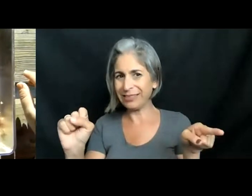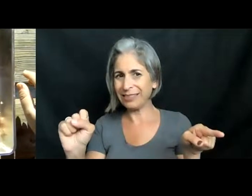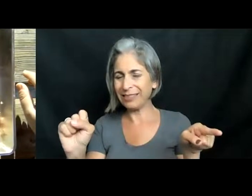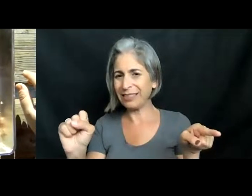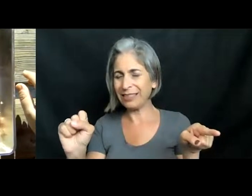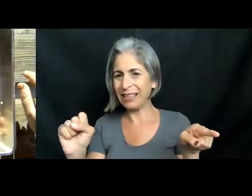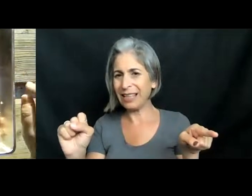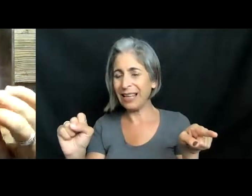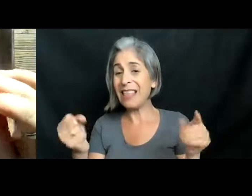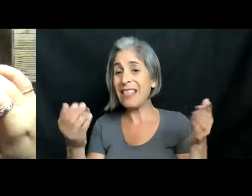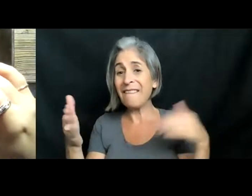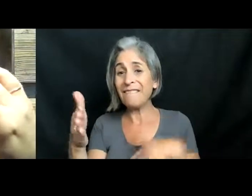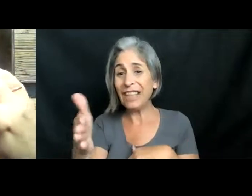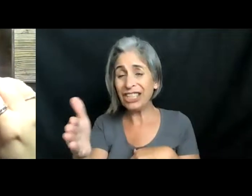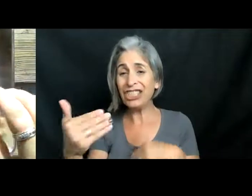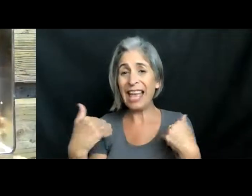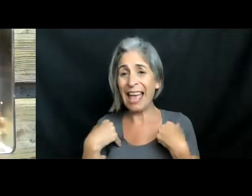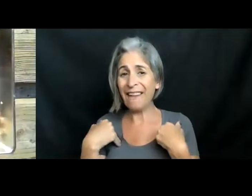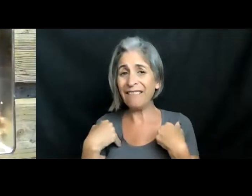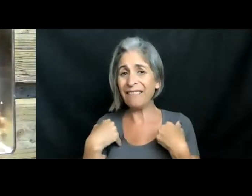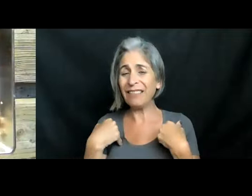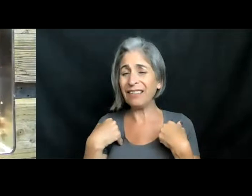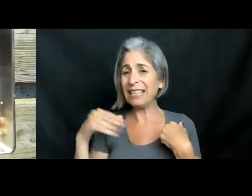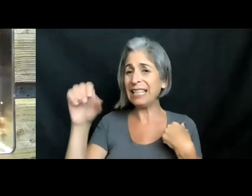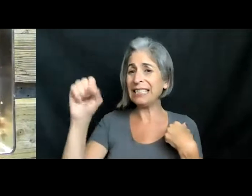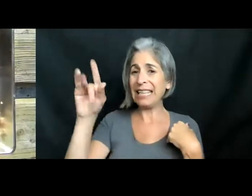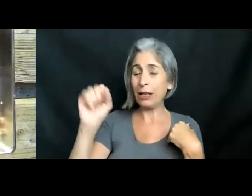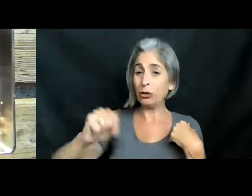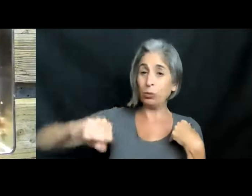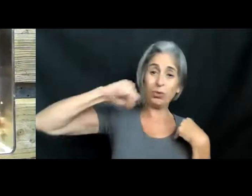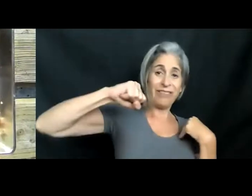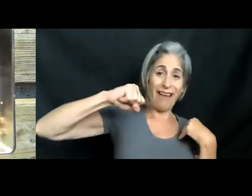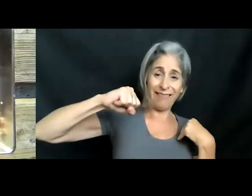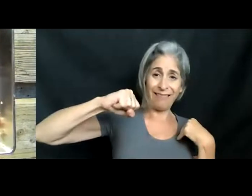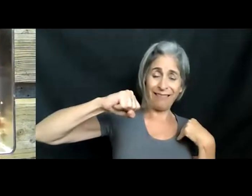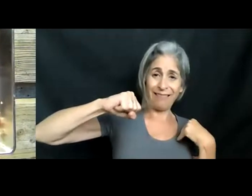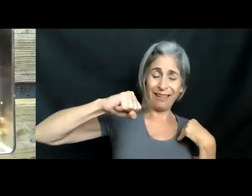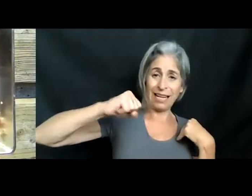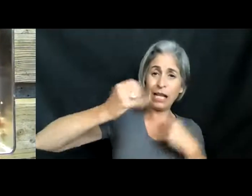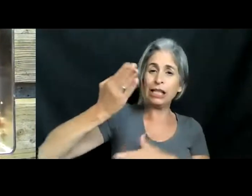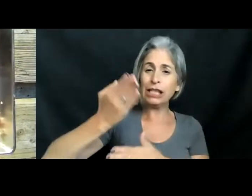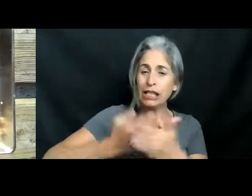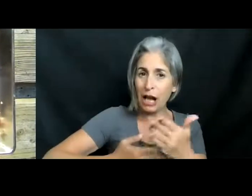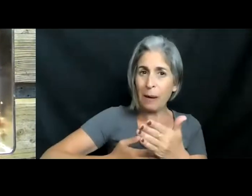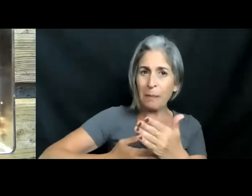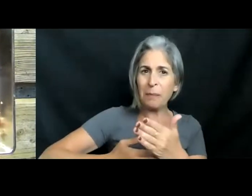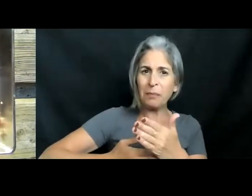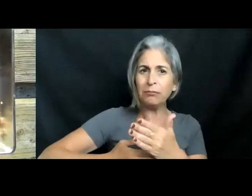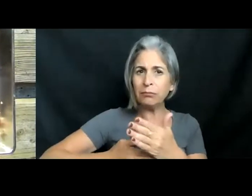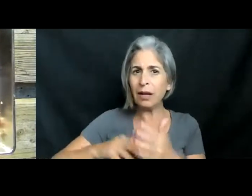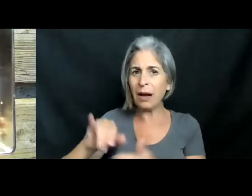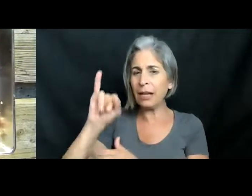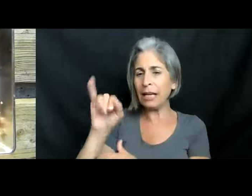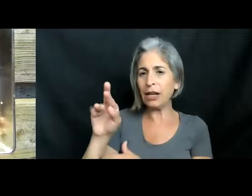So the fish do have these scales to help protect them. Some of them are usually iridescent to make it so